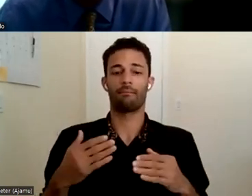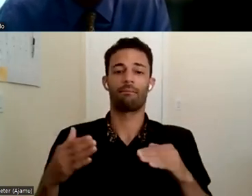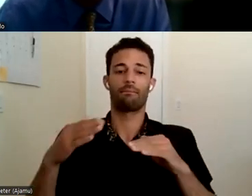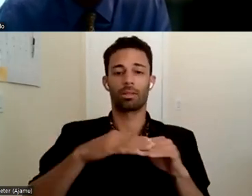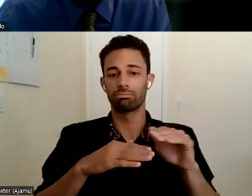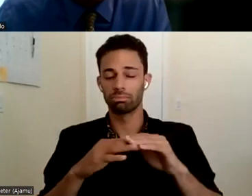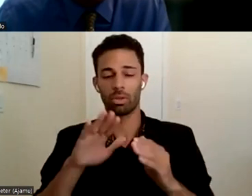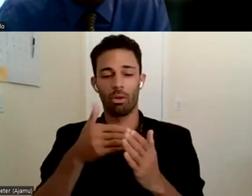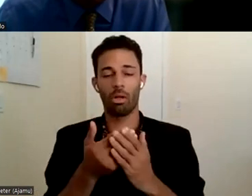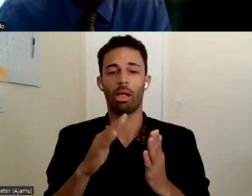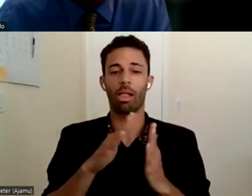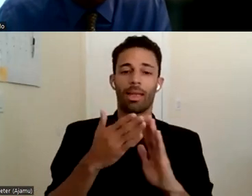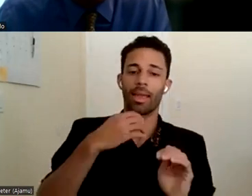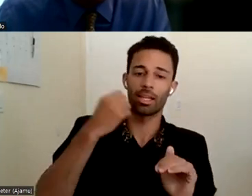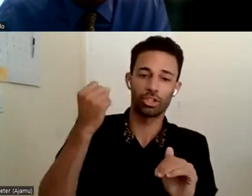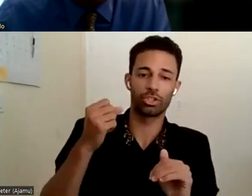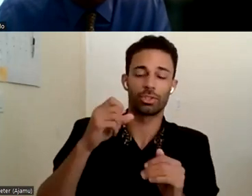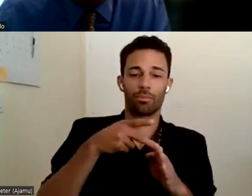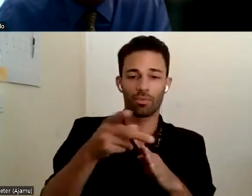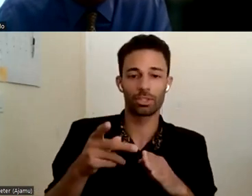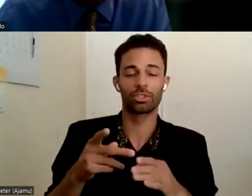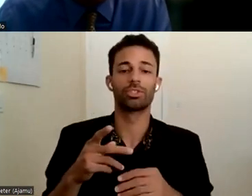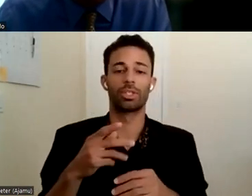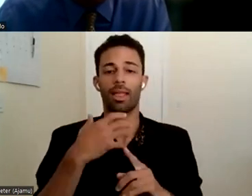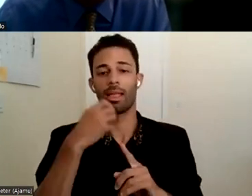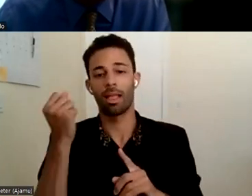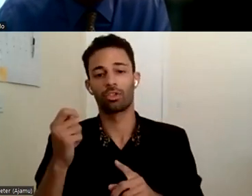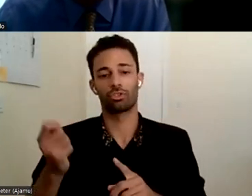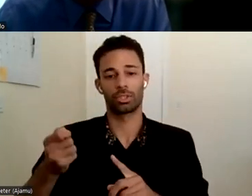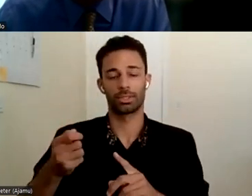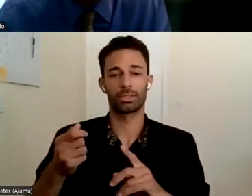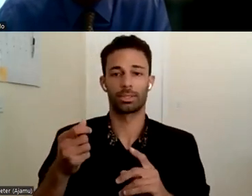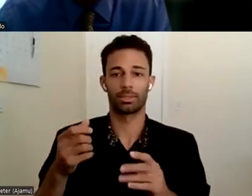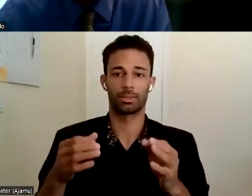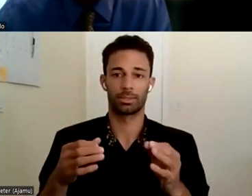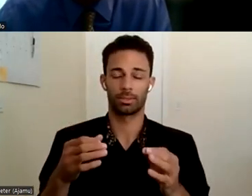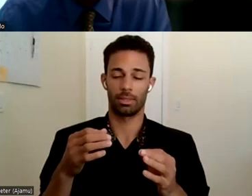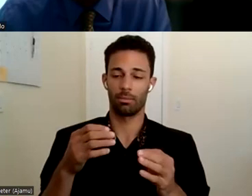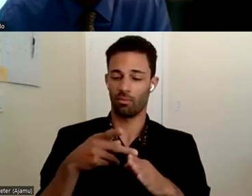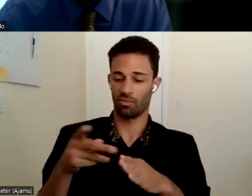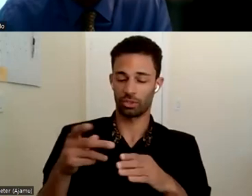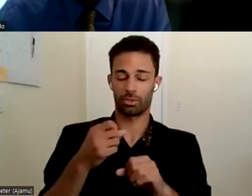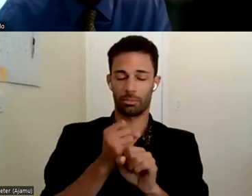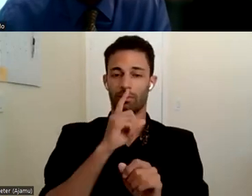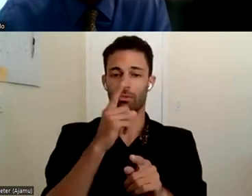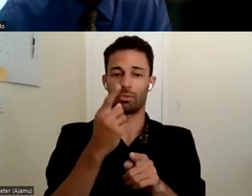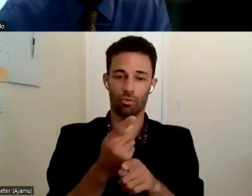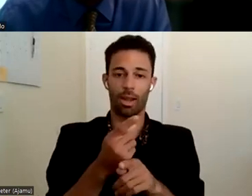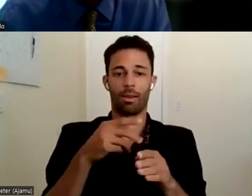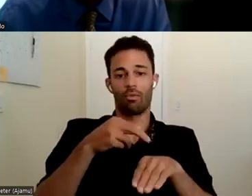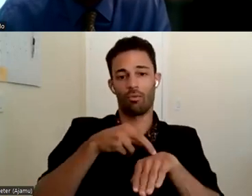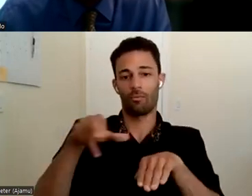professionals, all elder justice professionals to understand each other's work so that we can make proper referrals to better protect people.